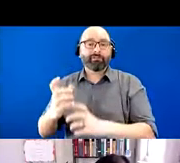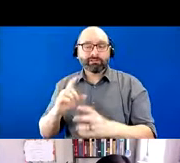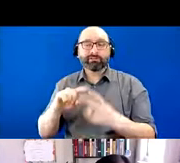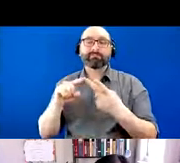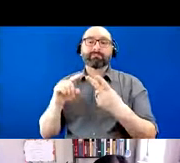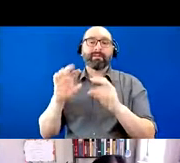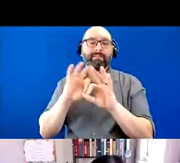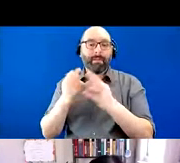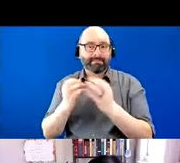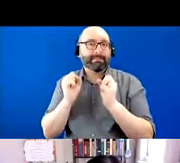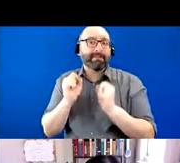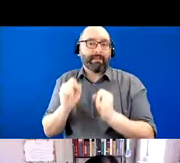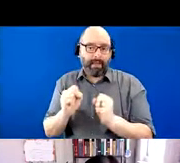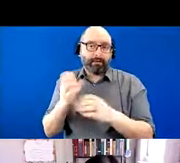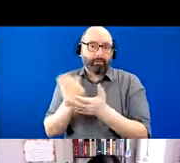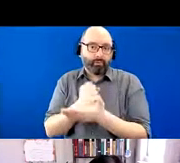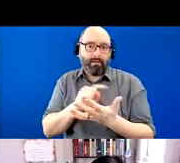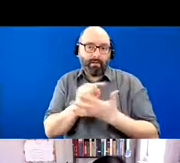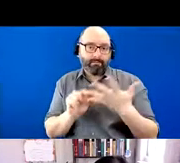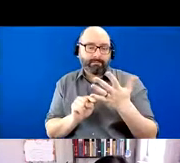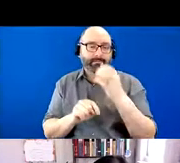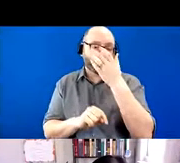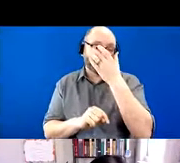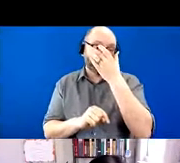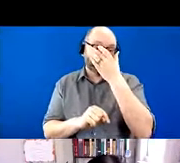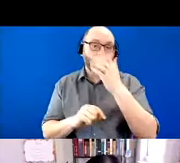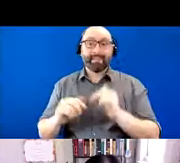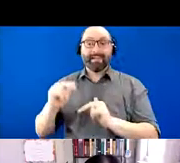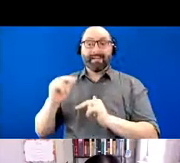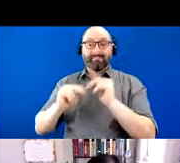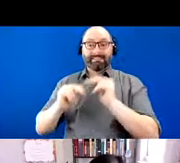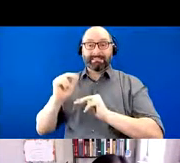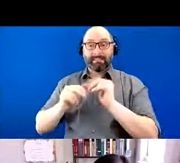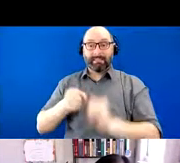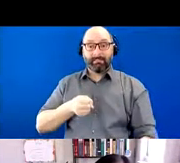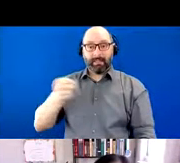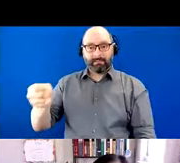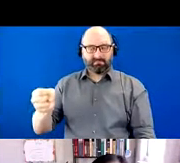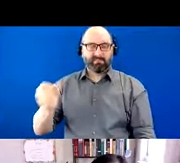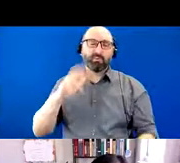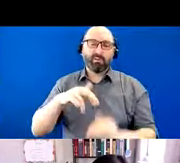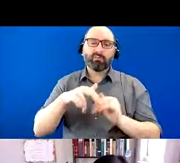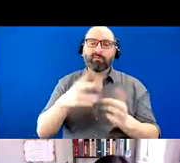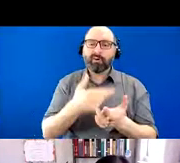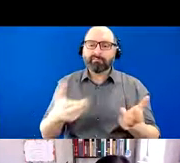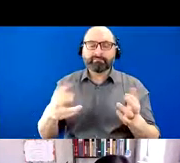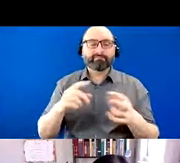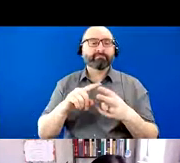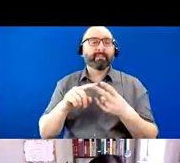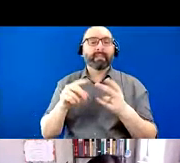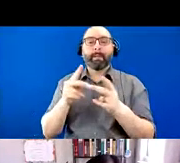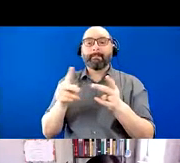There are common questions about facility placement. So we often refer to resources like placement advisors